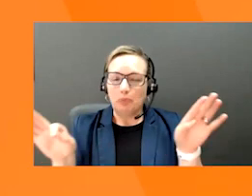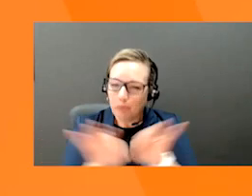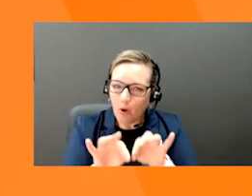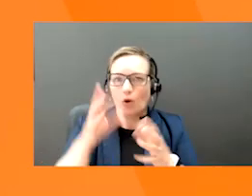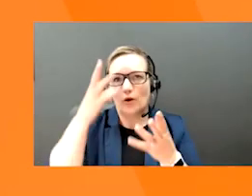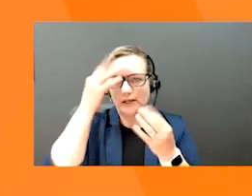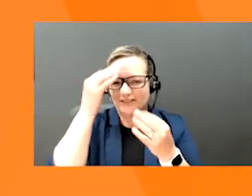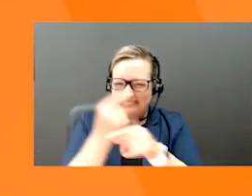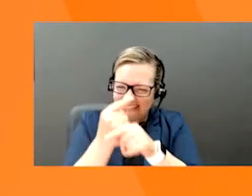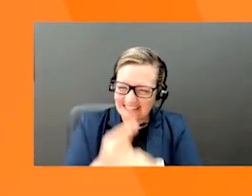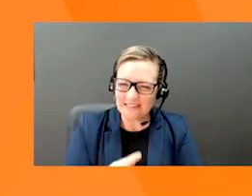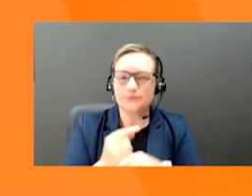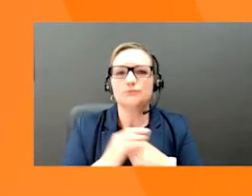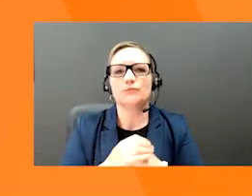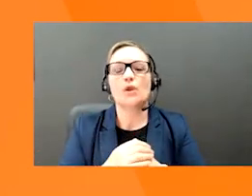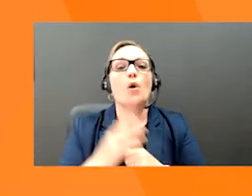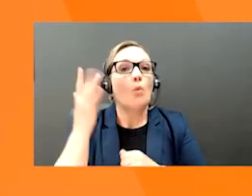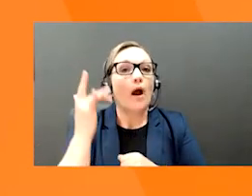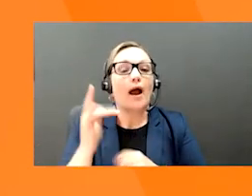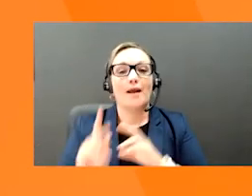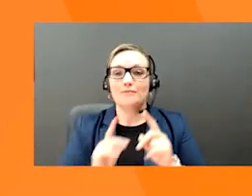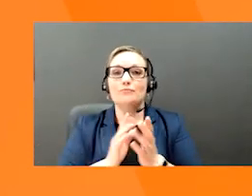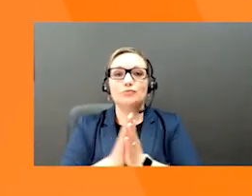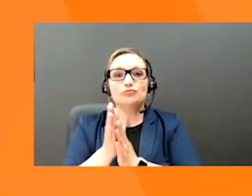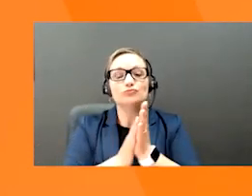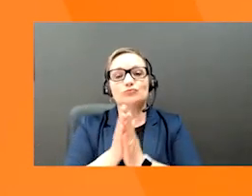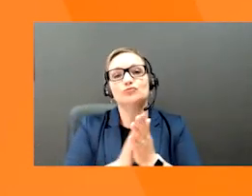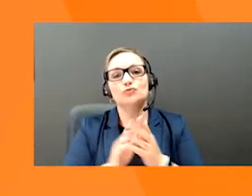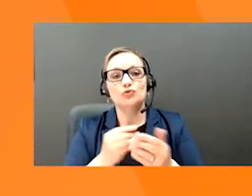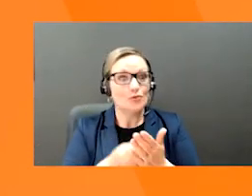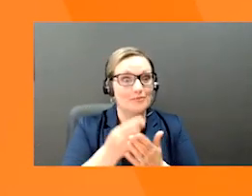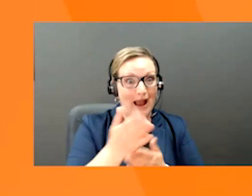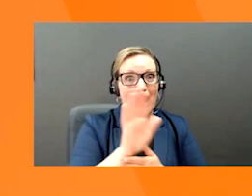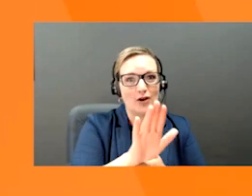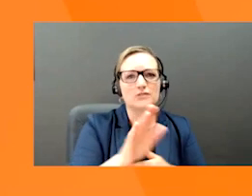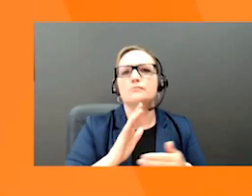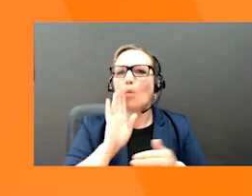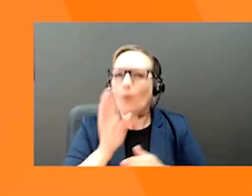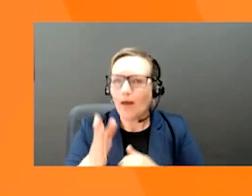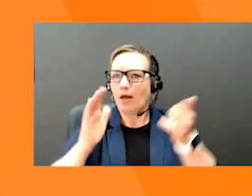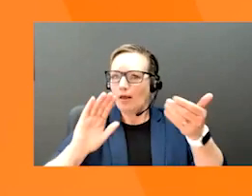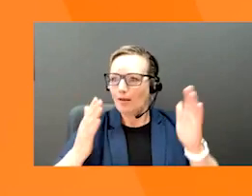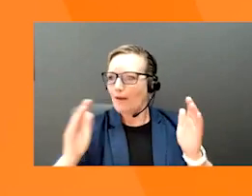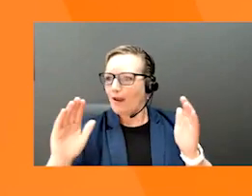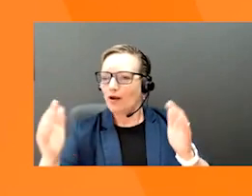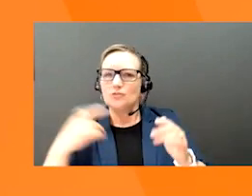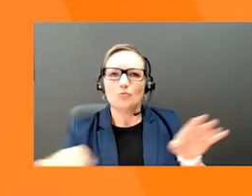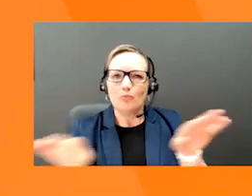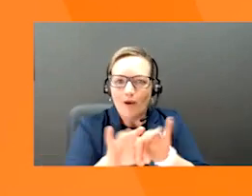differentiate your product from others, buyers want to compare specific attributes. So supplying similar product content is key.